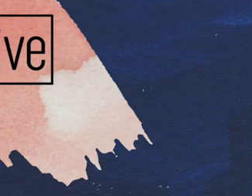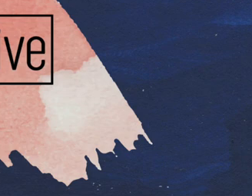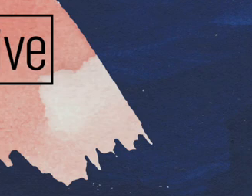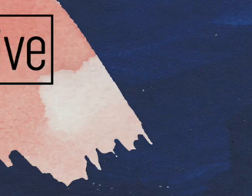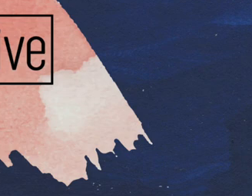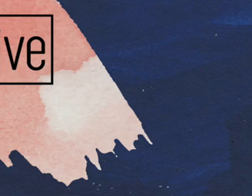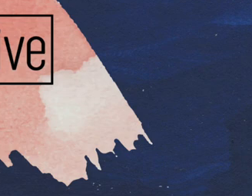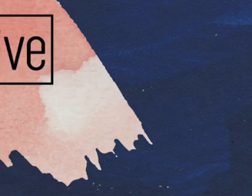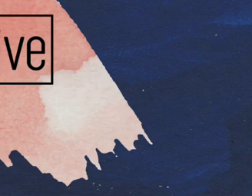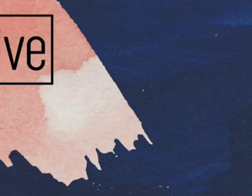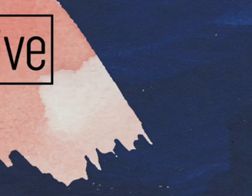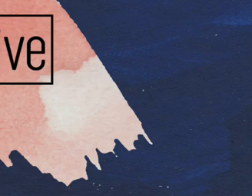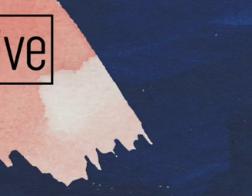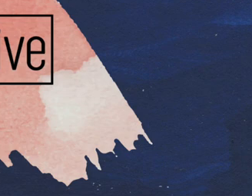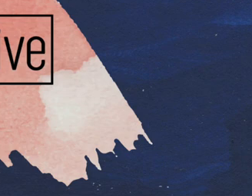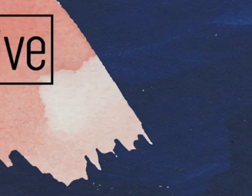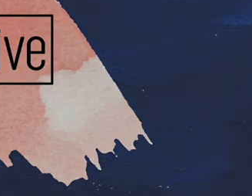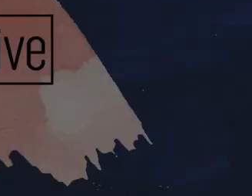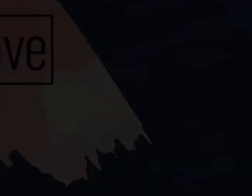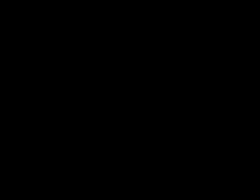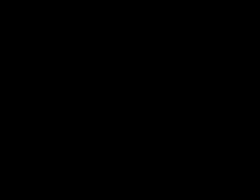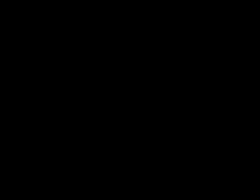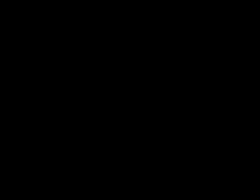guitar solo guitar solo